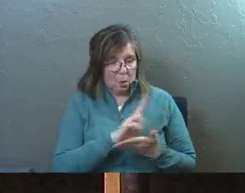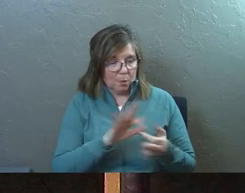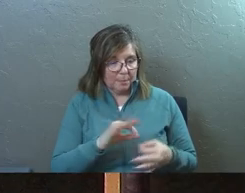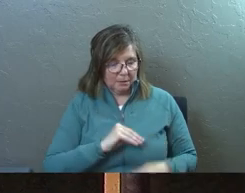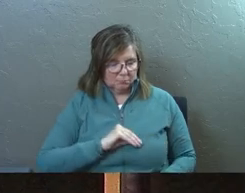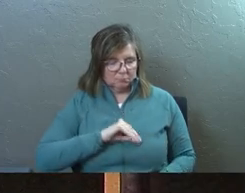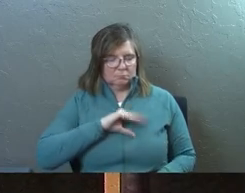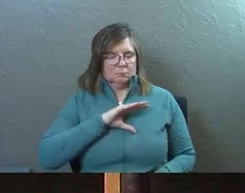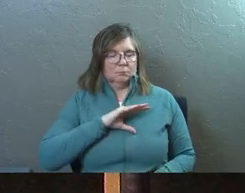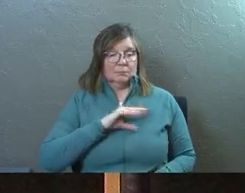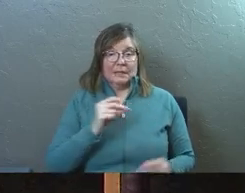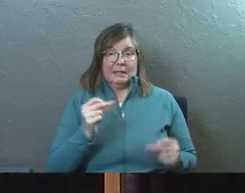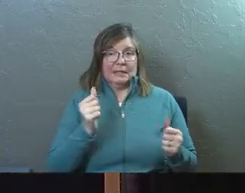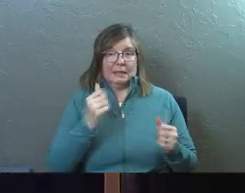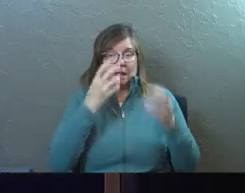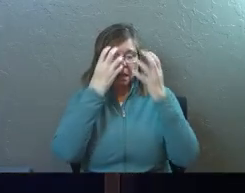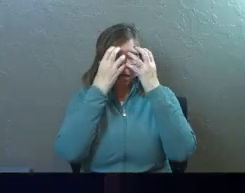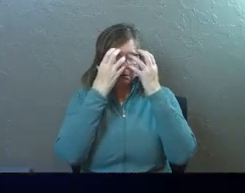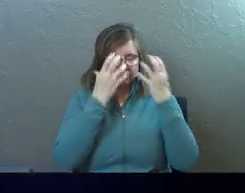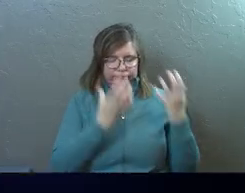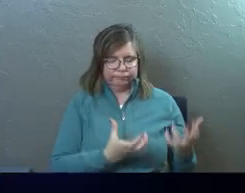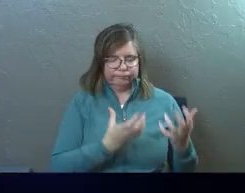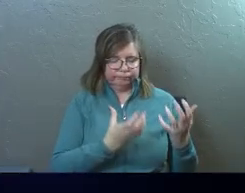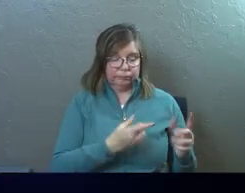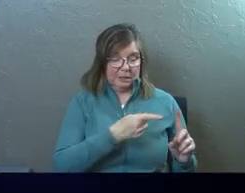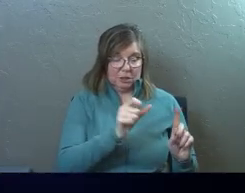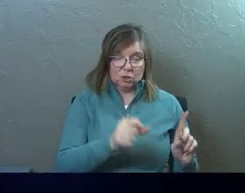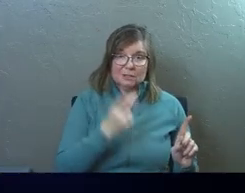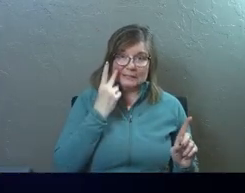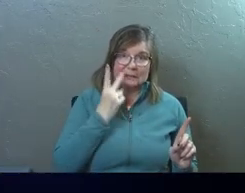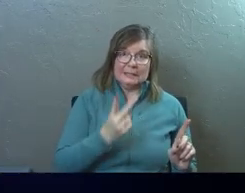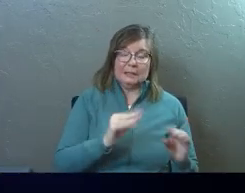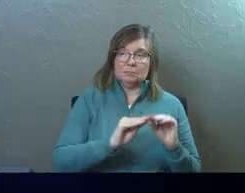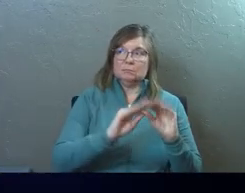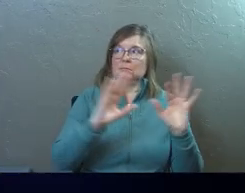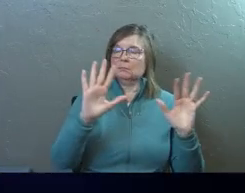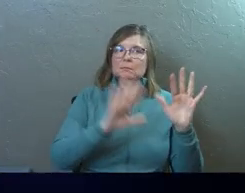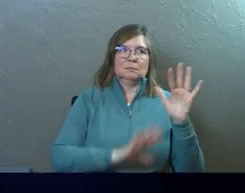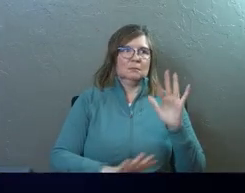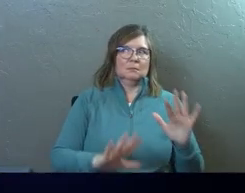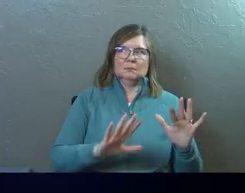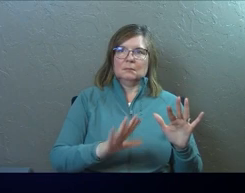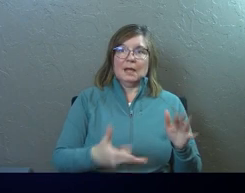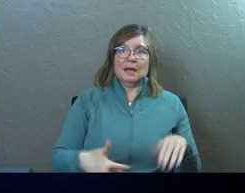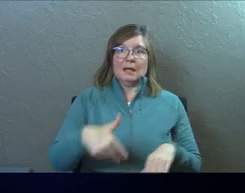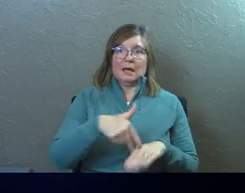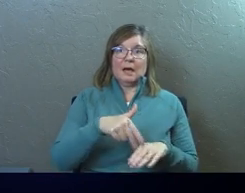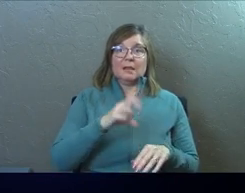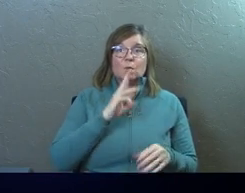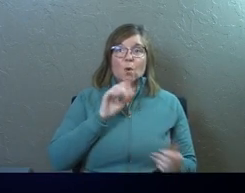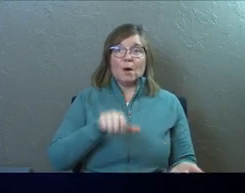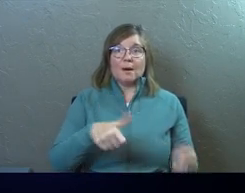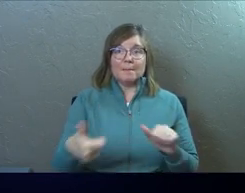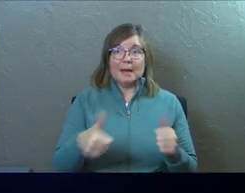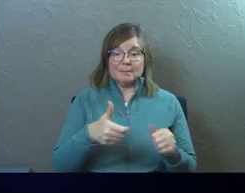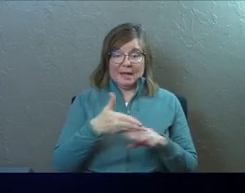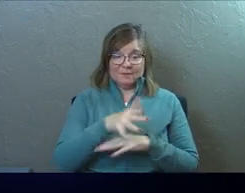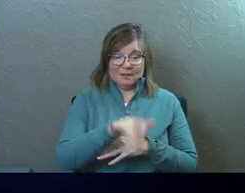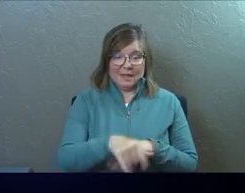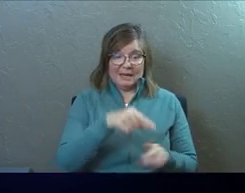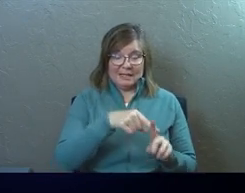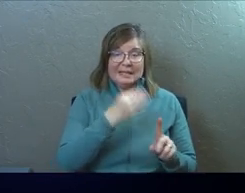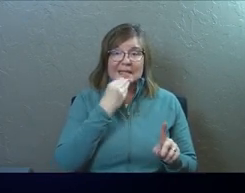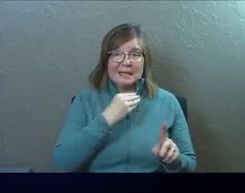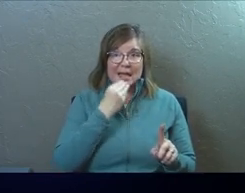Spirit. Instantly, something like scales fell from Saul's eyes and he regained his sight. And then he got up and he was water baptized. Afterward,